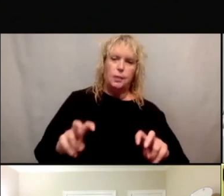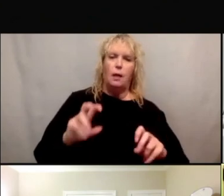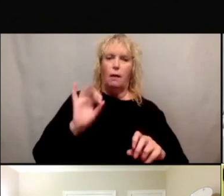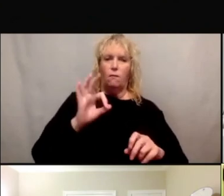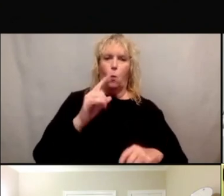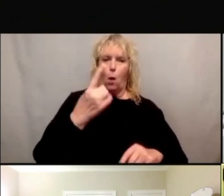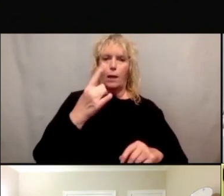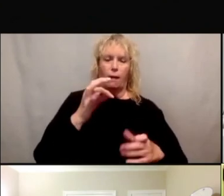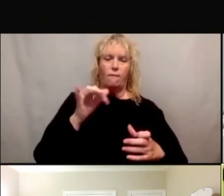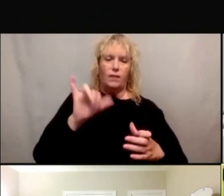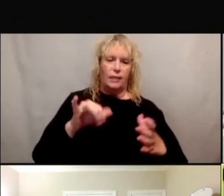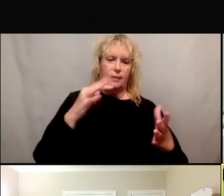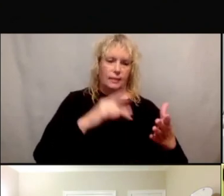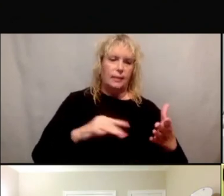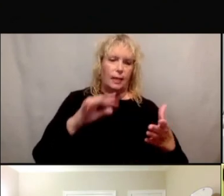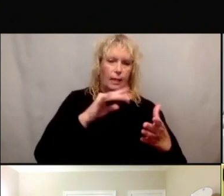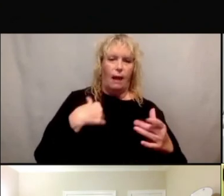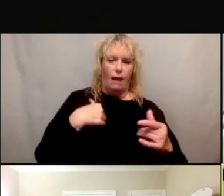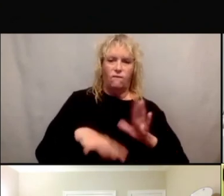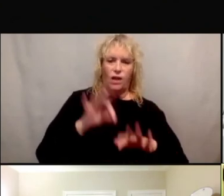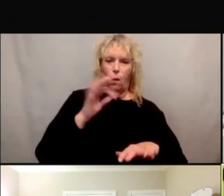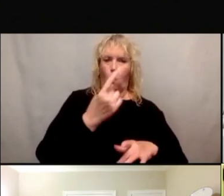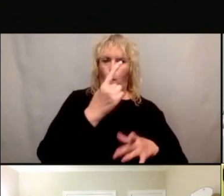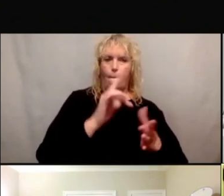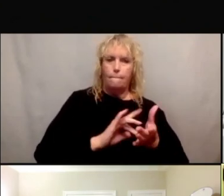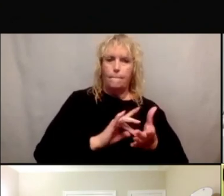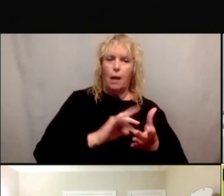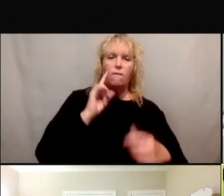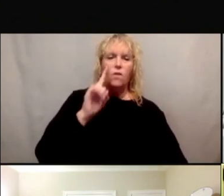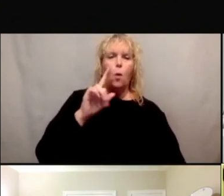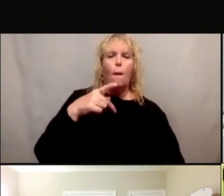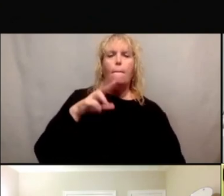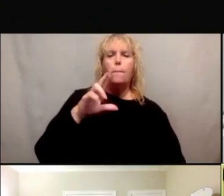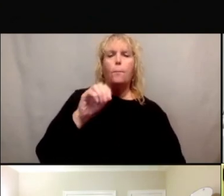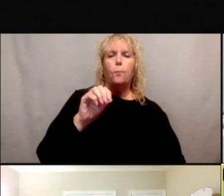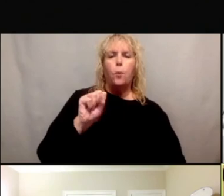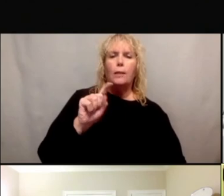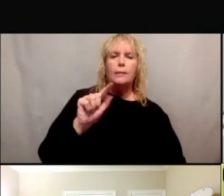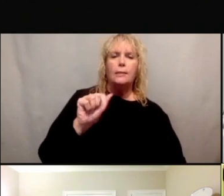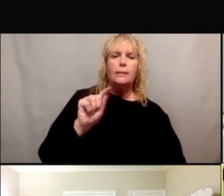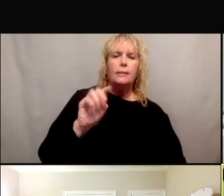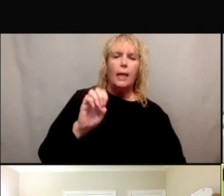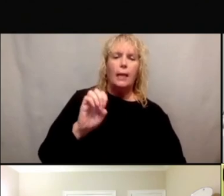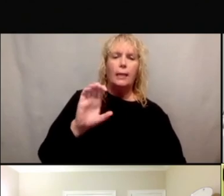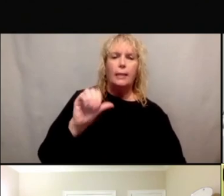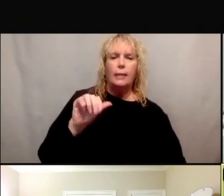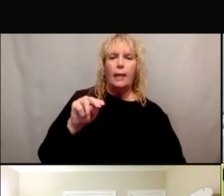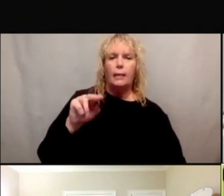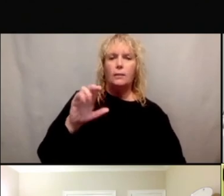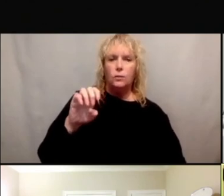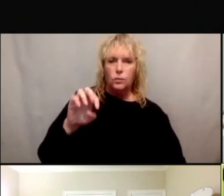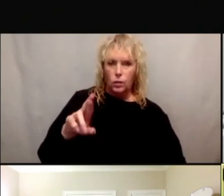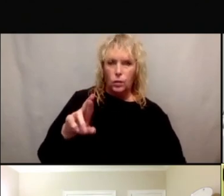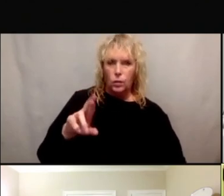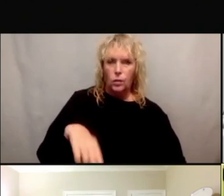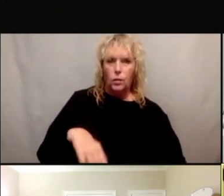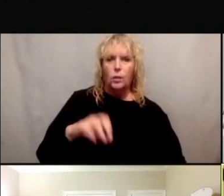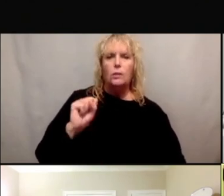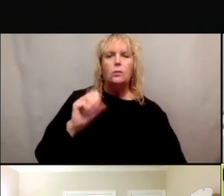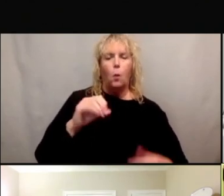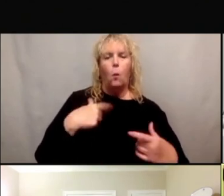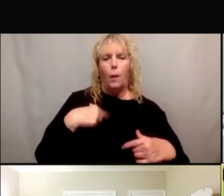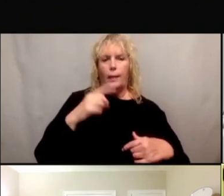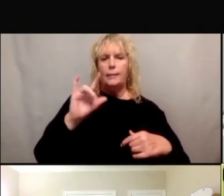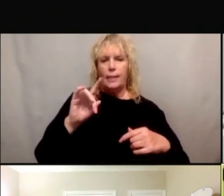So I found this particular medication is for prostate cancer, right? called Lupron. So we broke down the numbers,